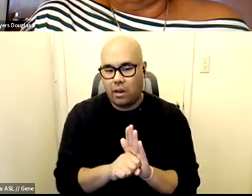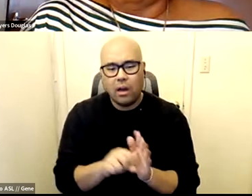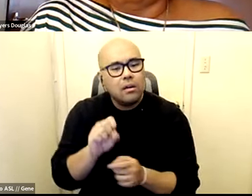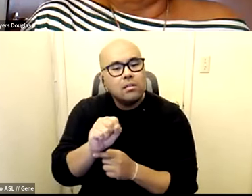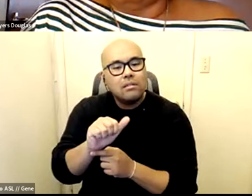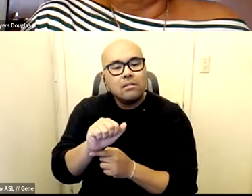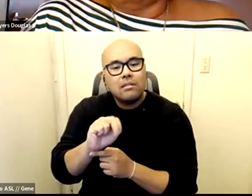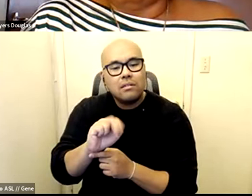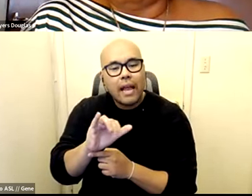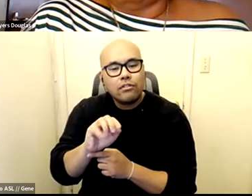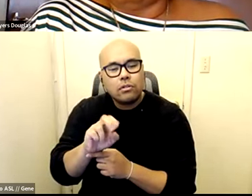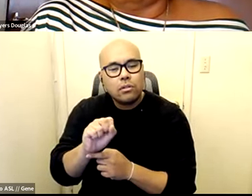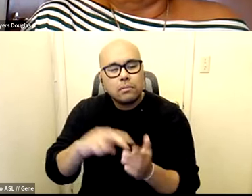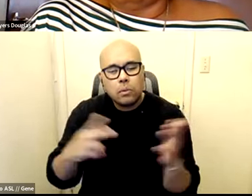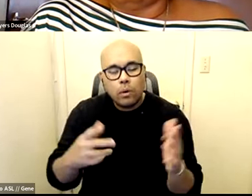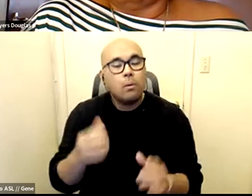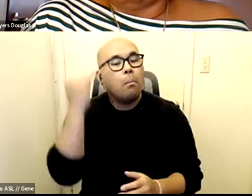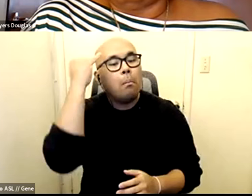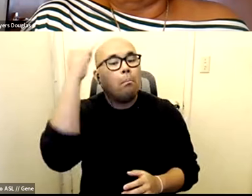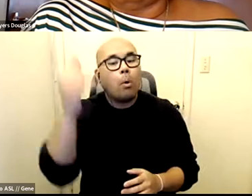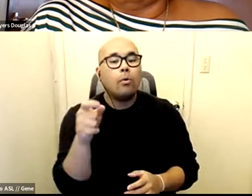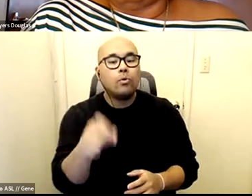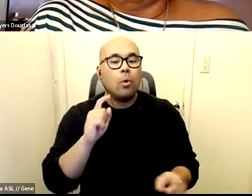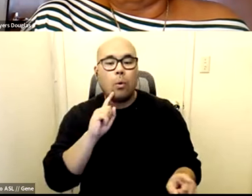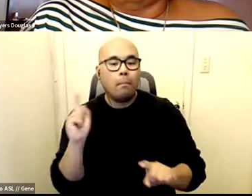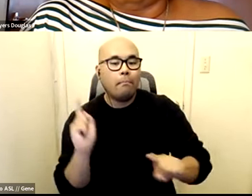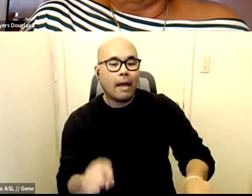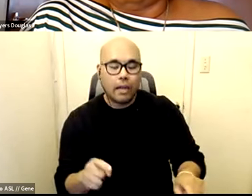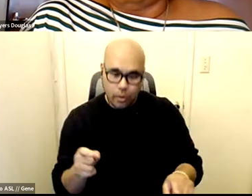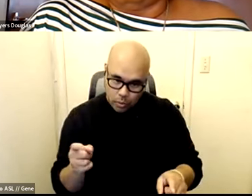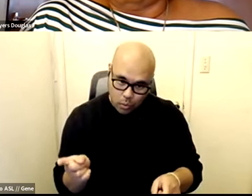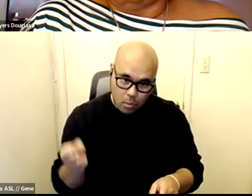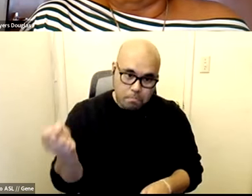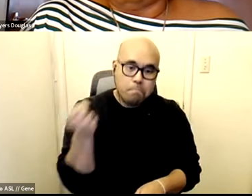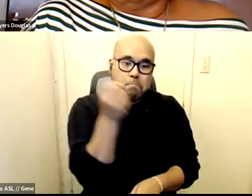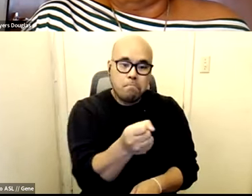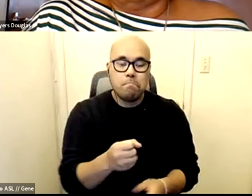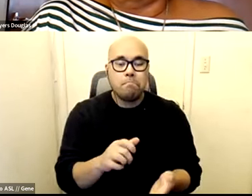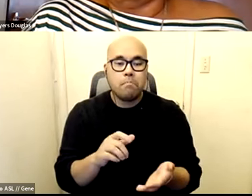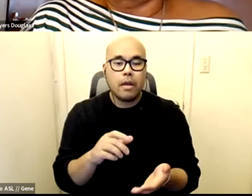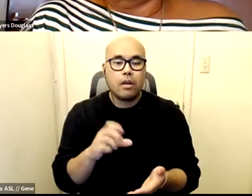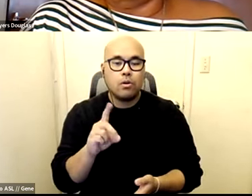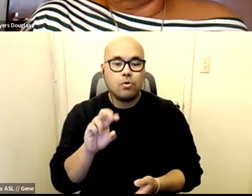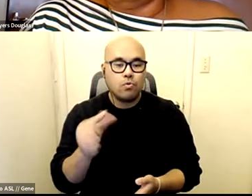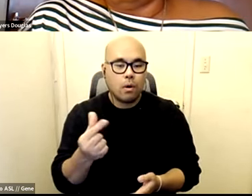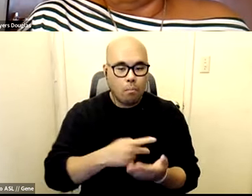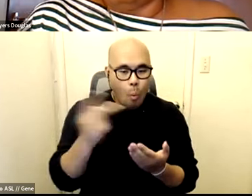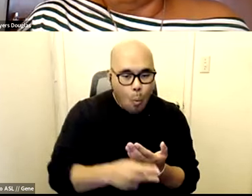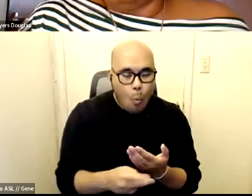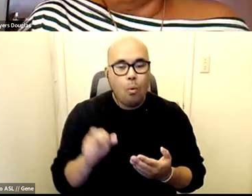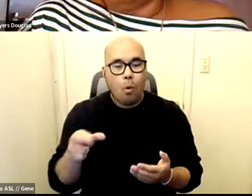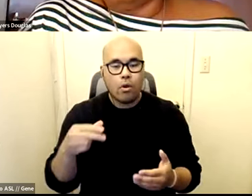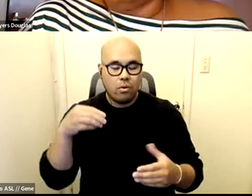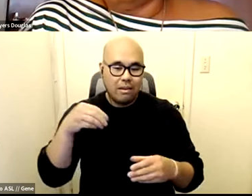if you are mandated to attend a drug program, or you have come into the system